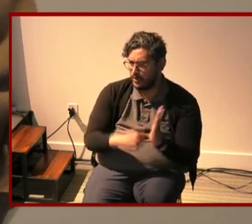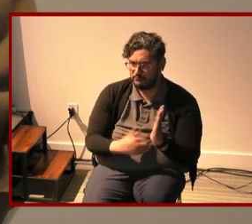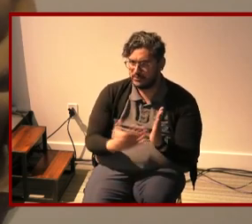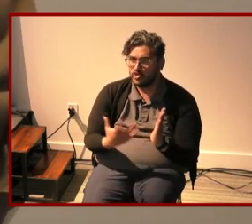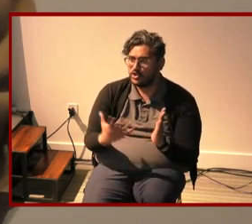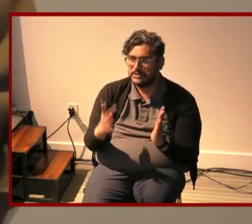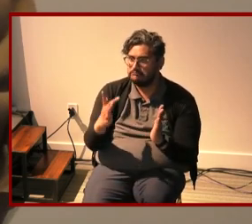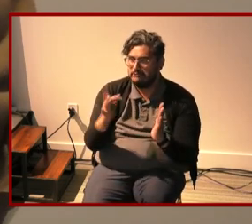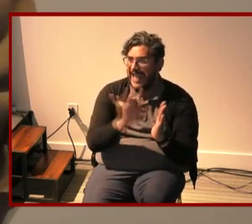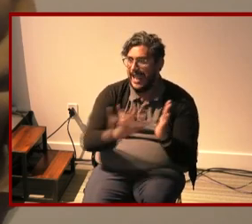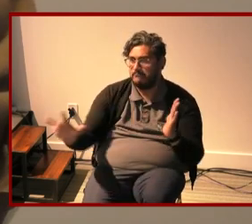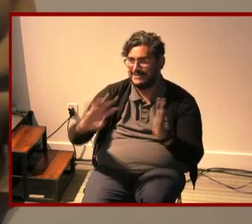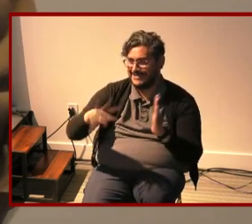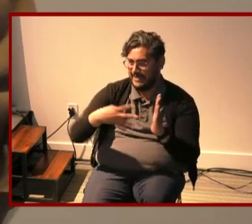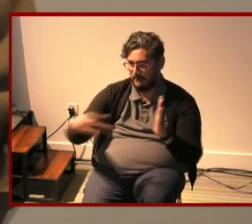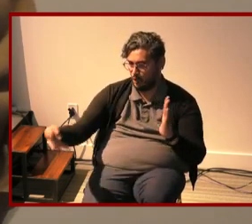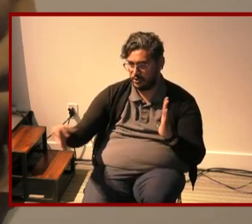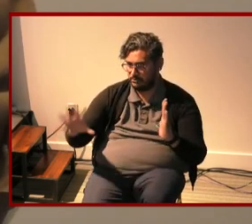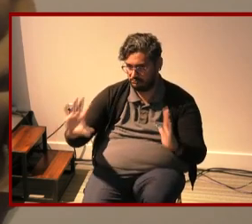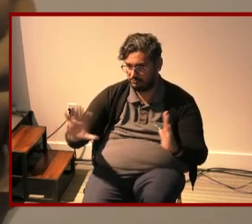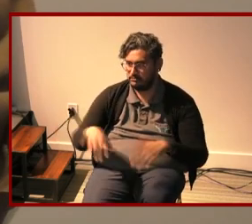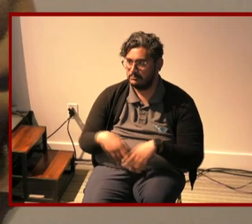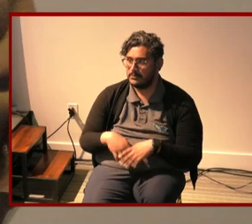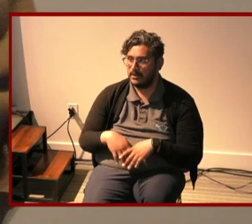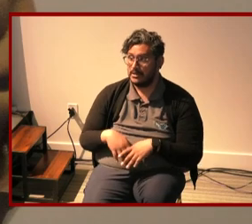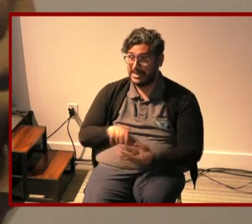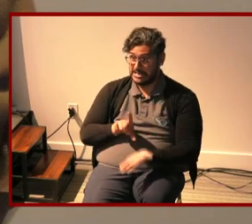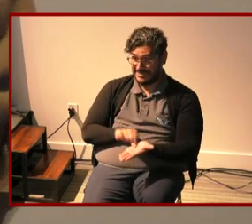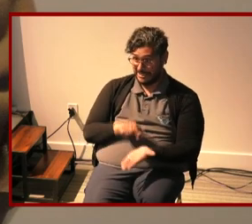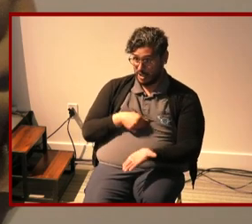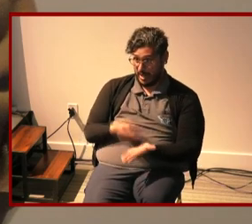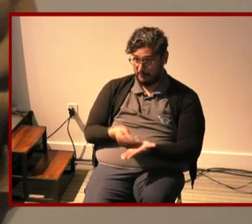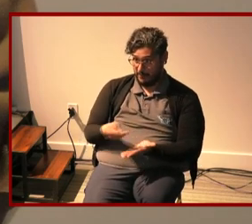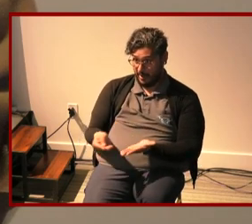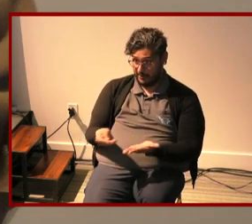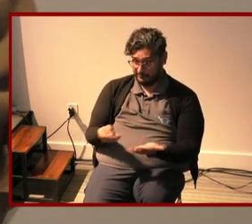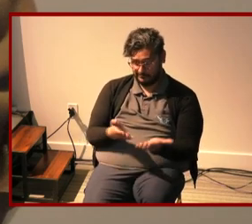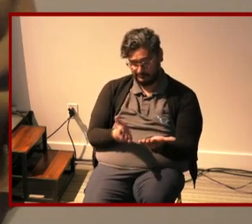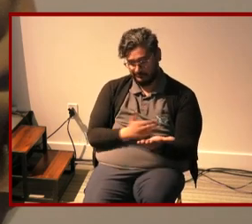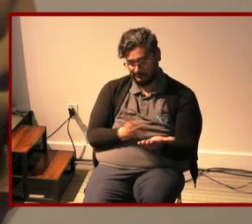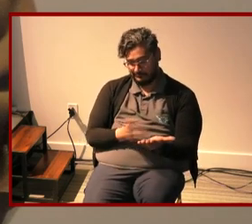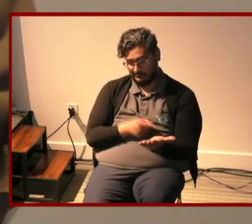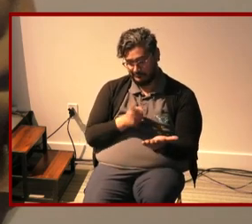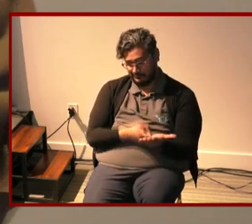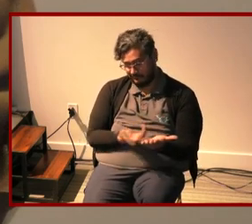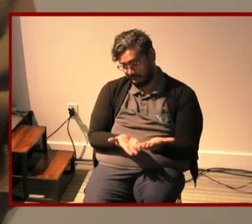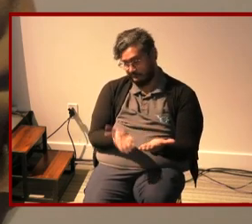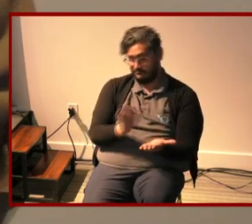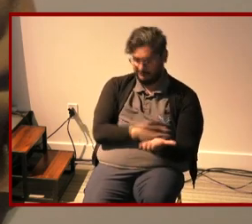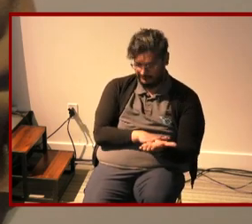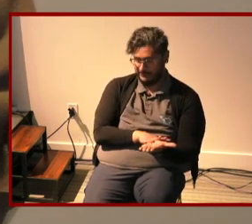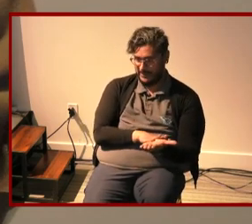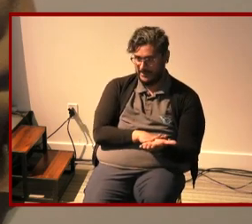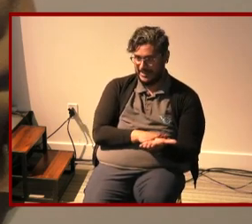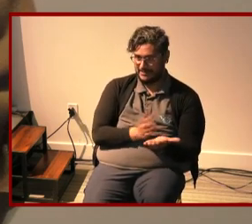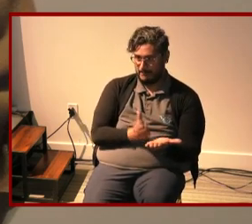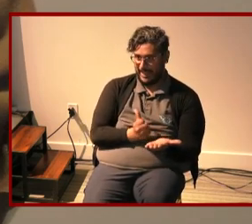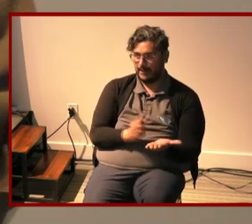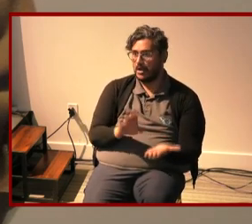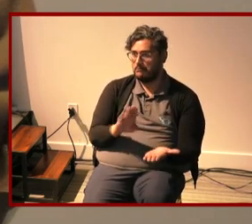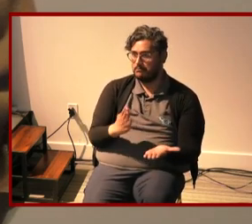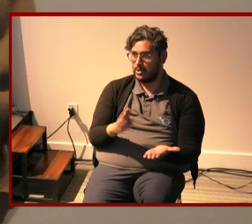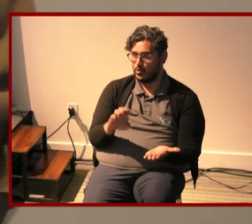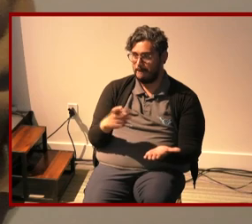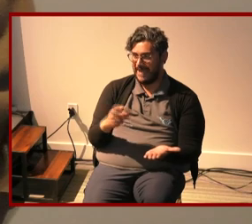and on the um the edition that i got in this blue pen it just lists